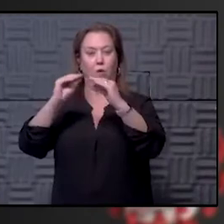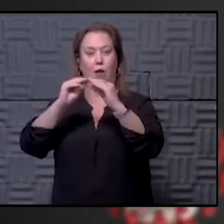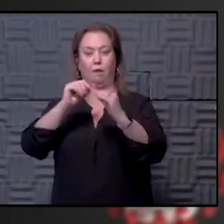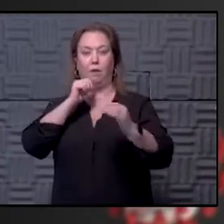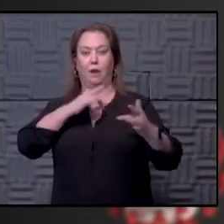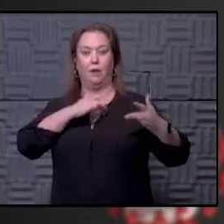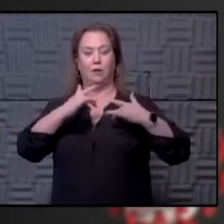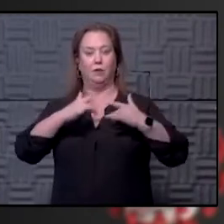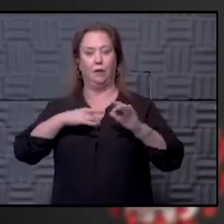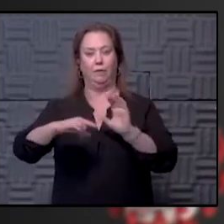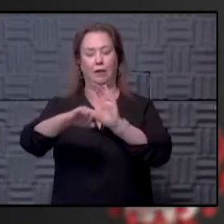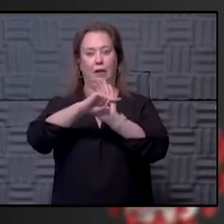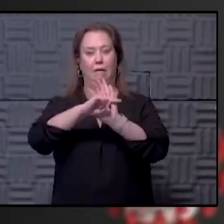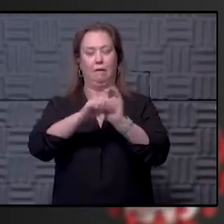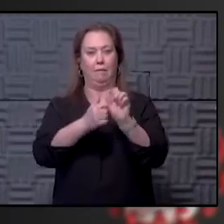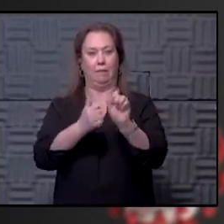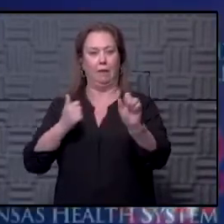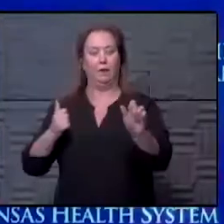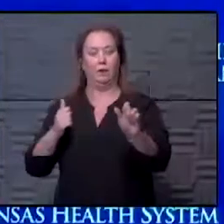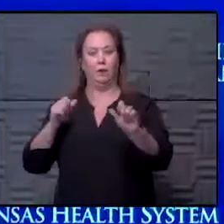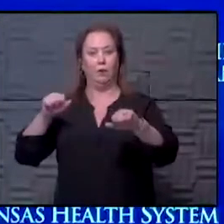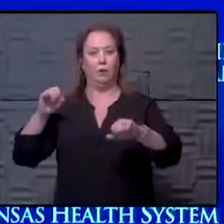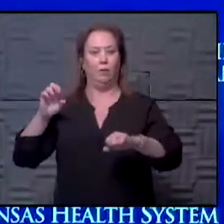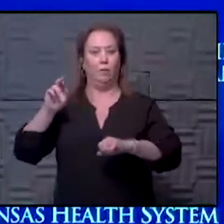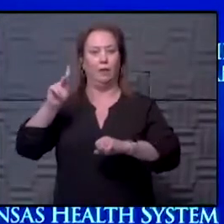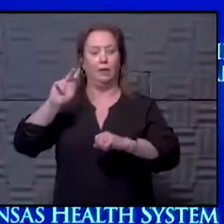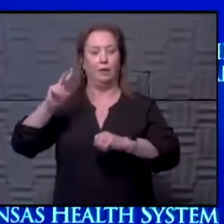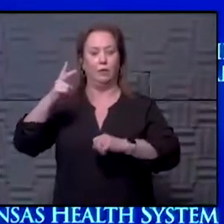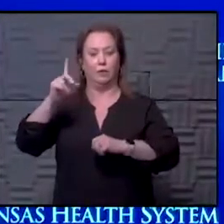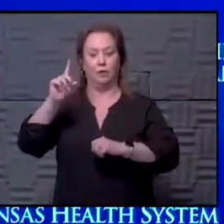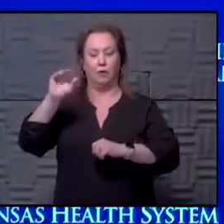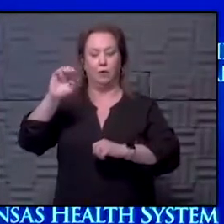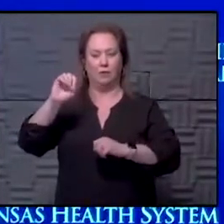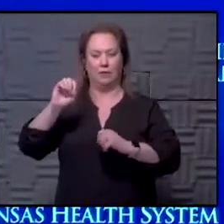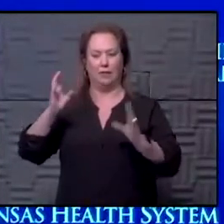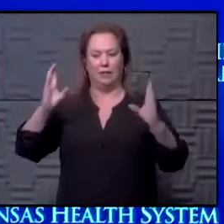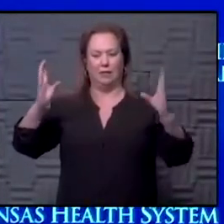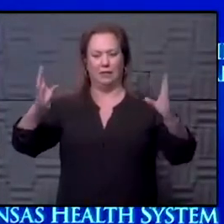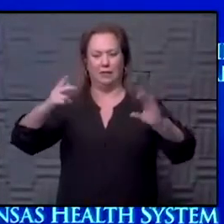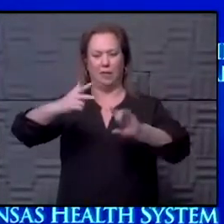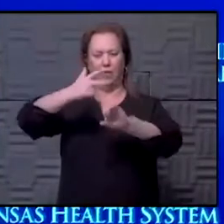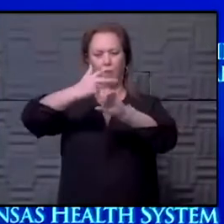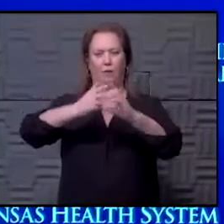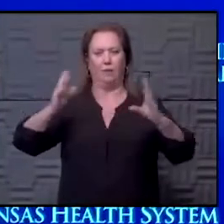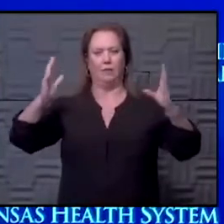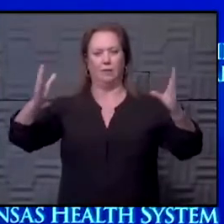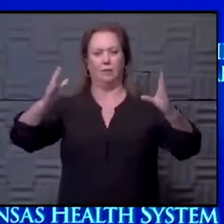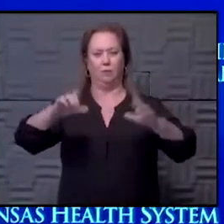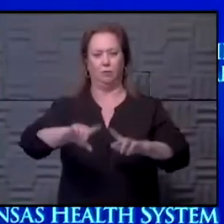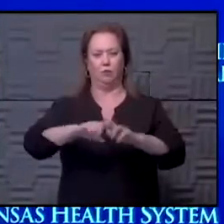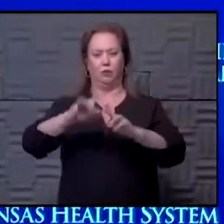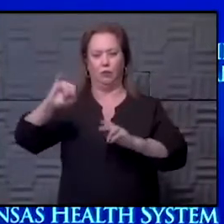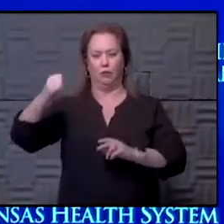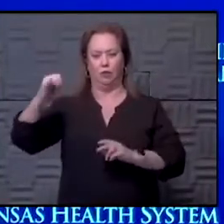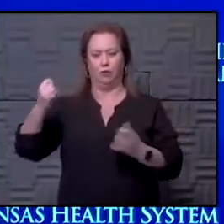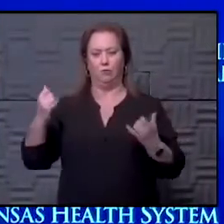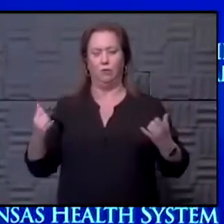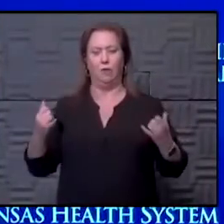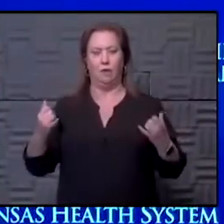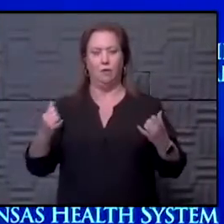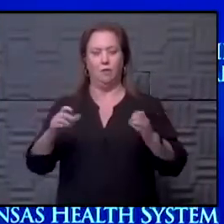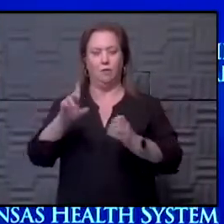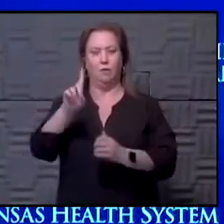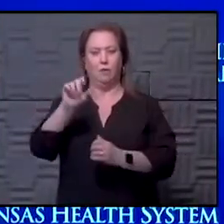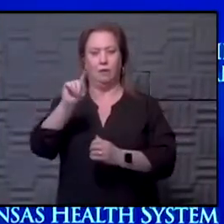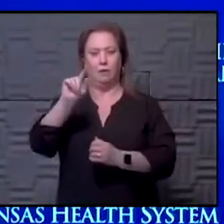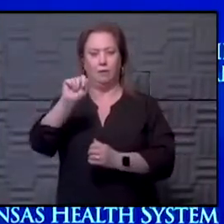consider it a setback. First of all, you can always go get your second dose because I think the interval in the study is three months, and we're only starting to do Johnson & Johnson now, and we'll get the